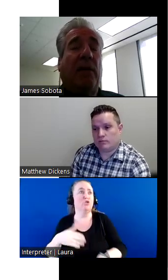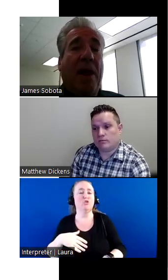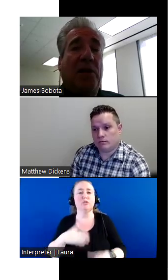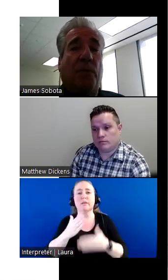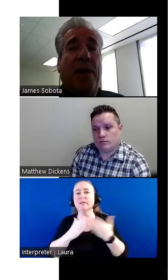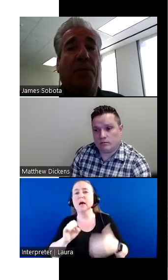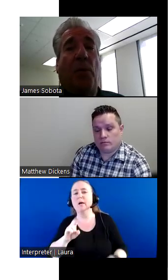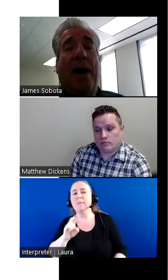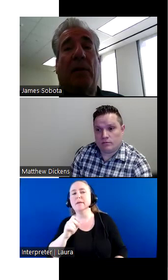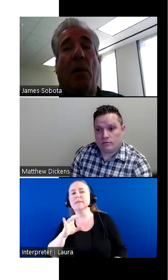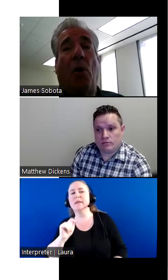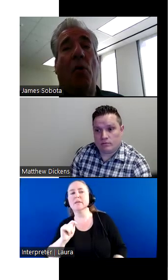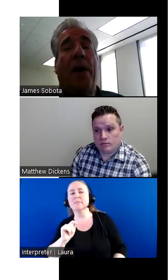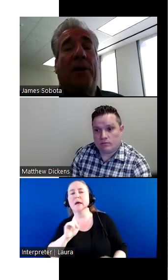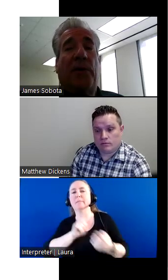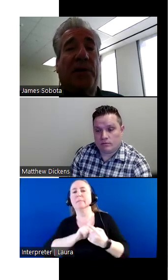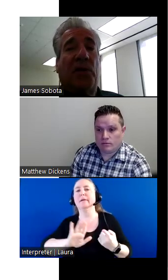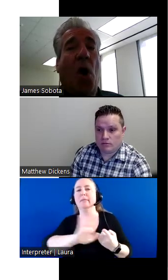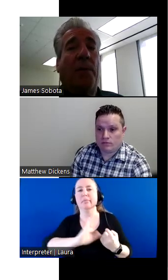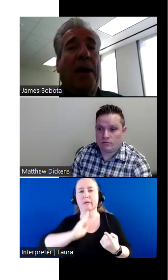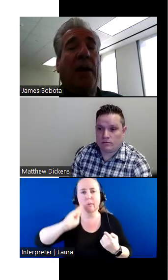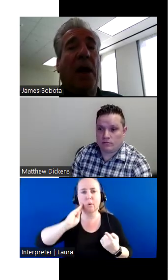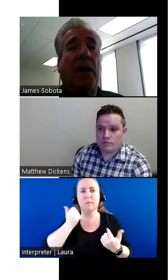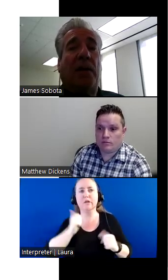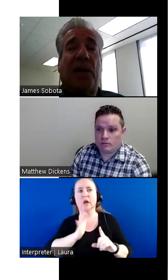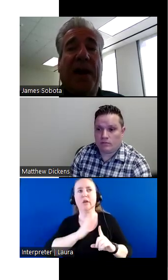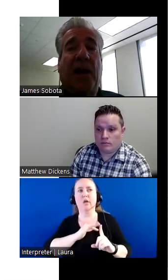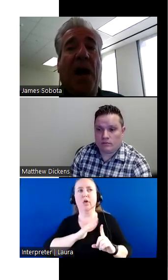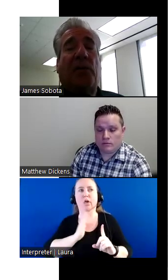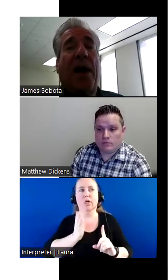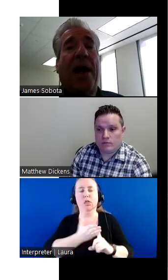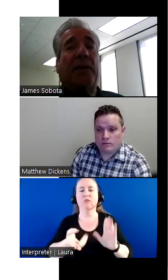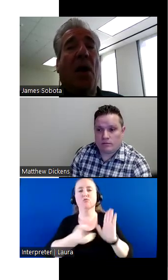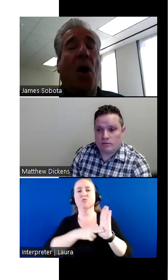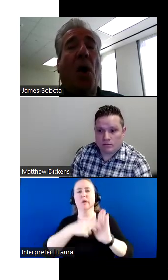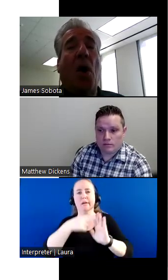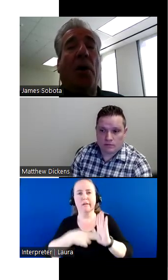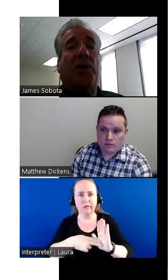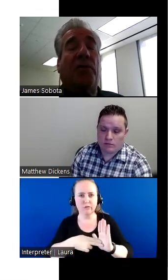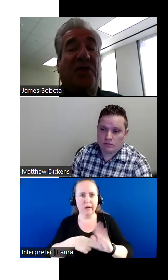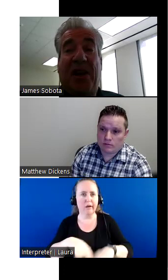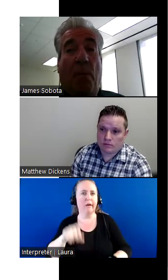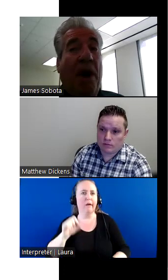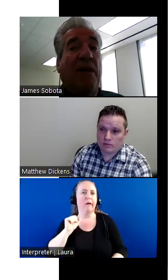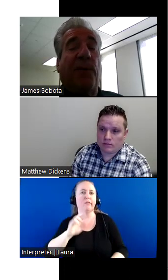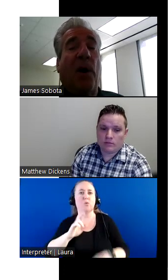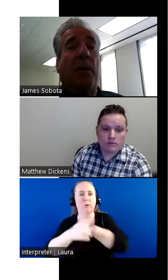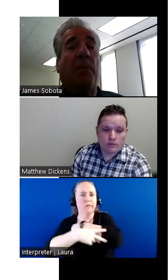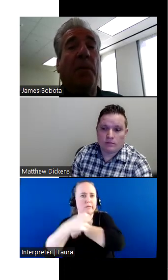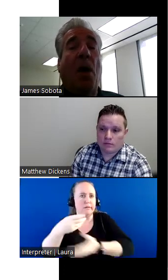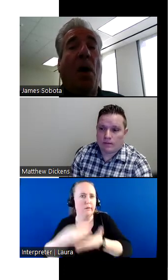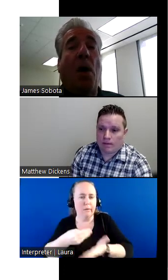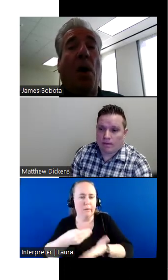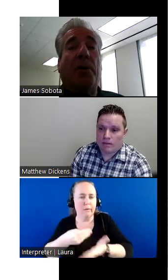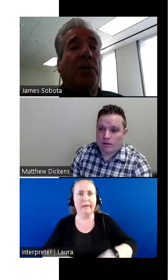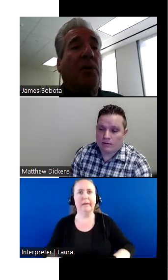that meets people at their home and tries to talk them in to signing contracts or to steal money from